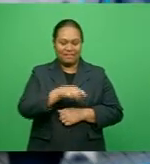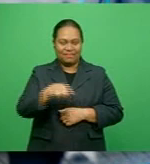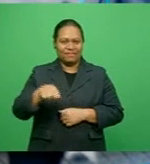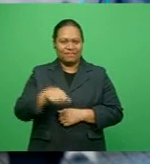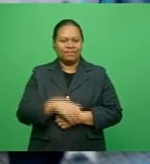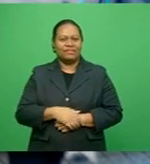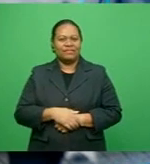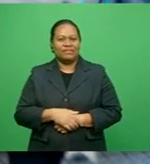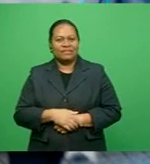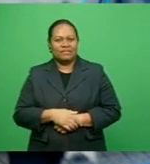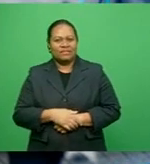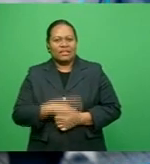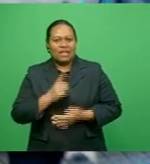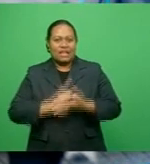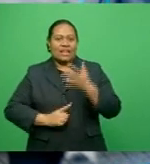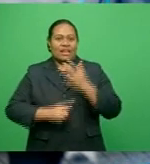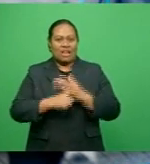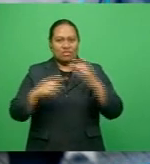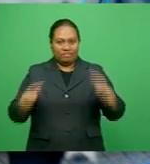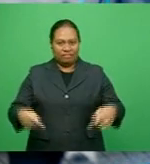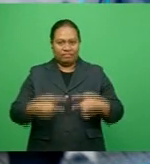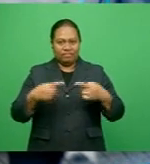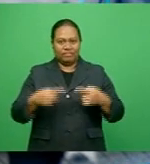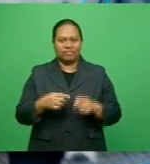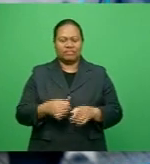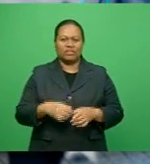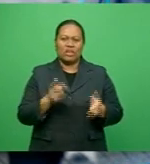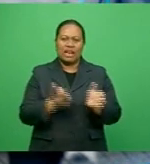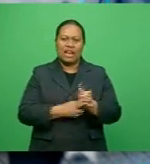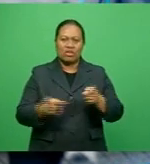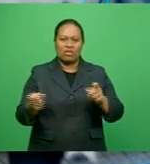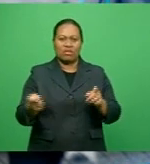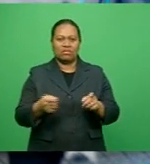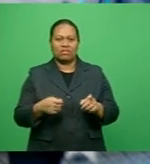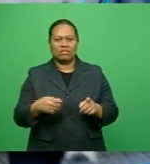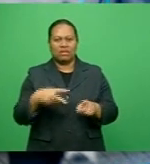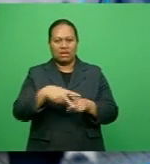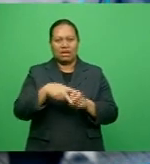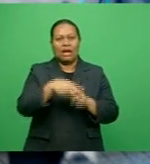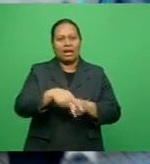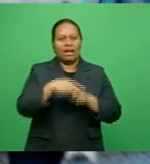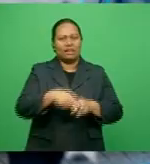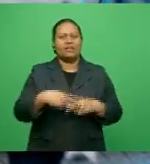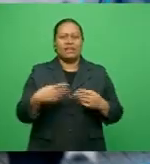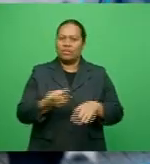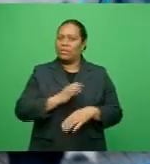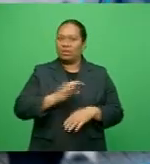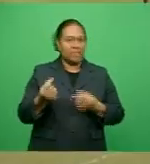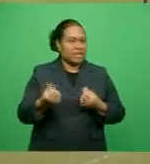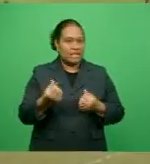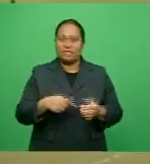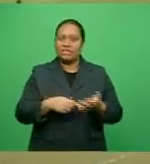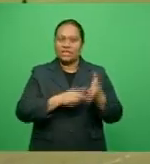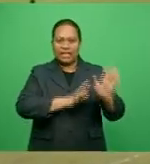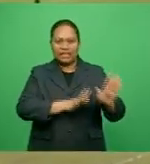Going up against a champion like Nandrangah in tomorrow's Kipper Cup competition will not be an easy task for Tayilevu.